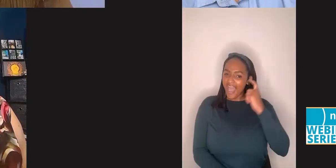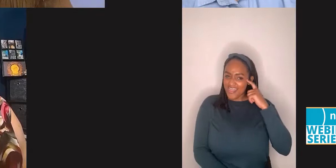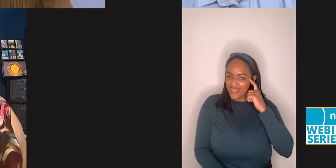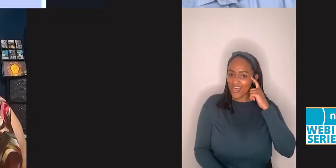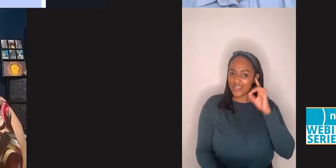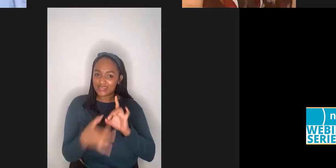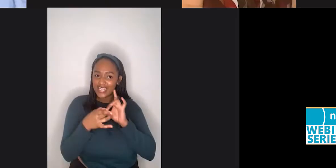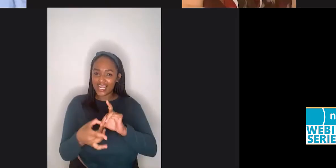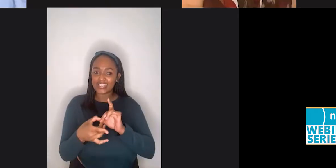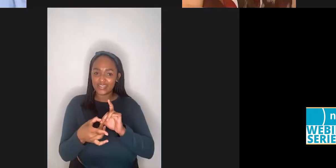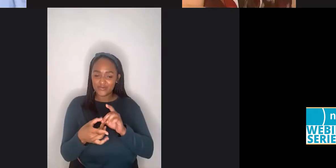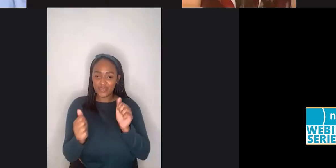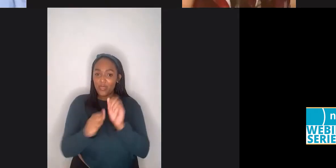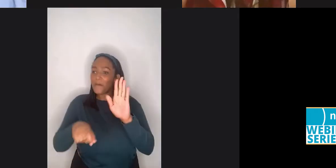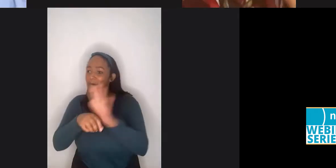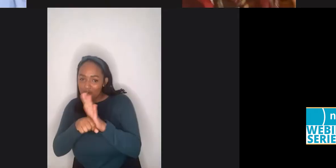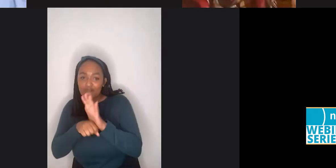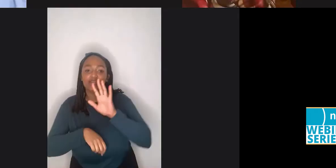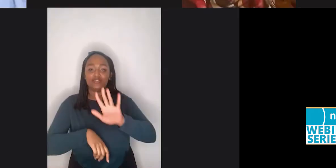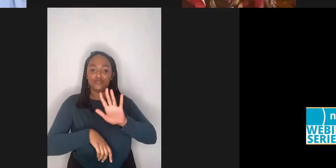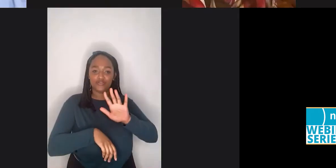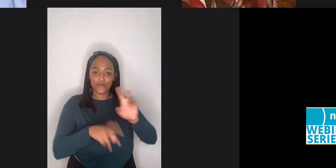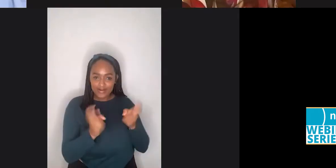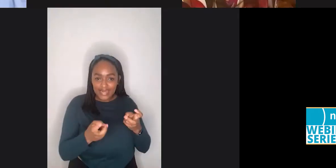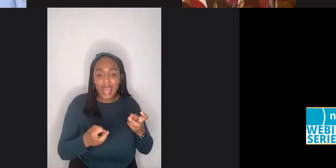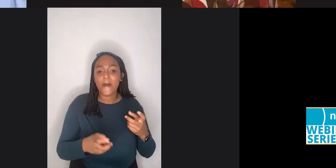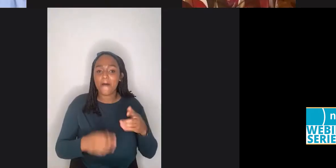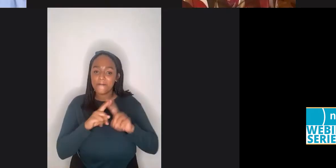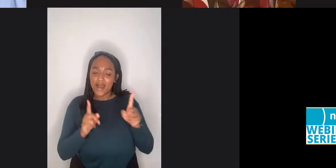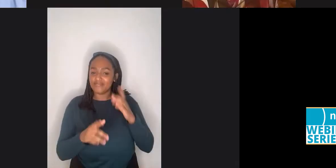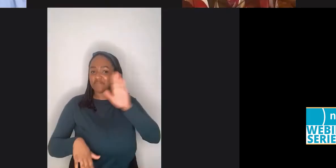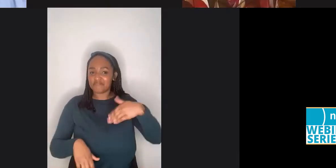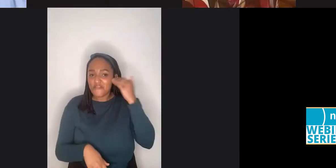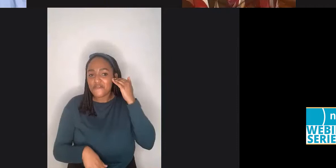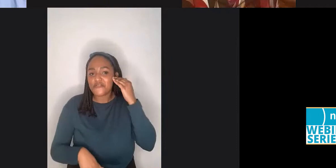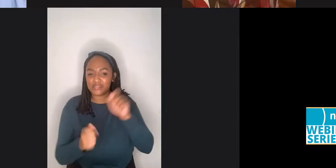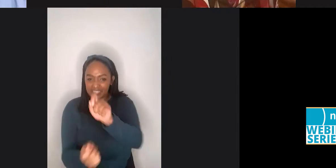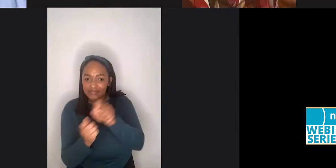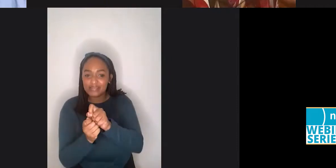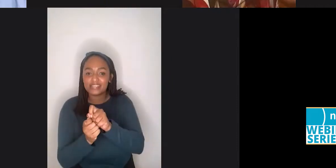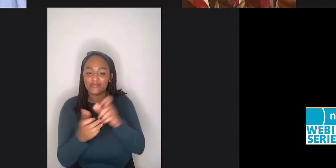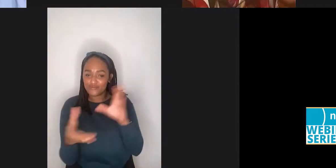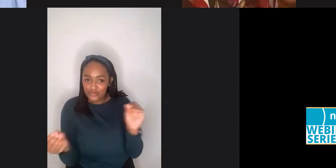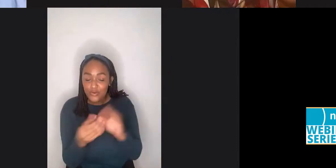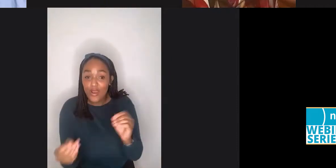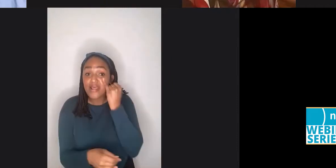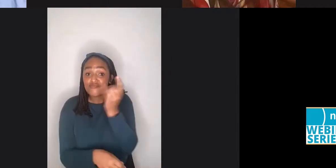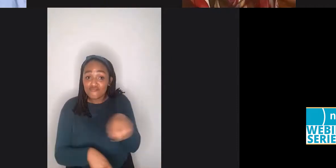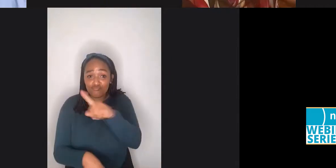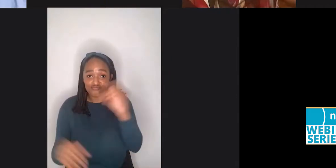but I had never heard the specific um, and for, for people who don't know that movie, there's a, there's a really,